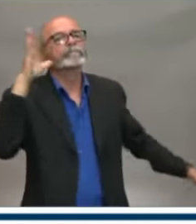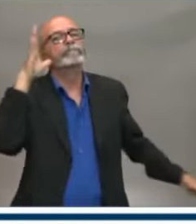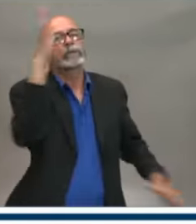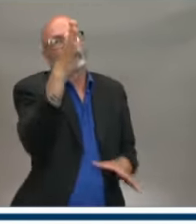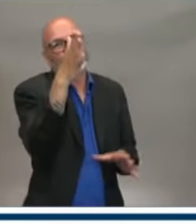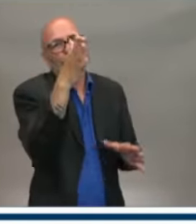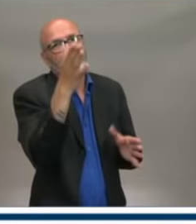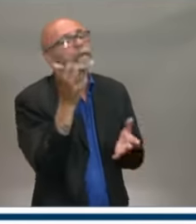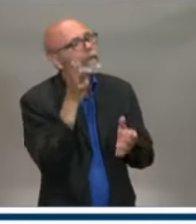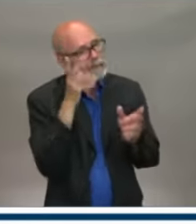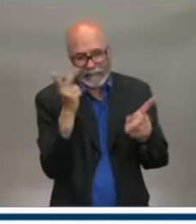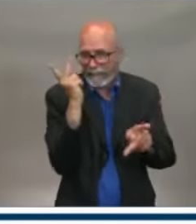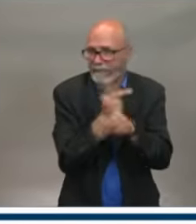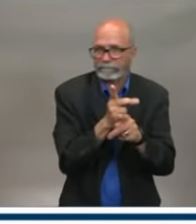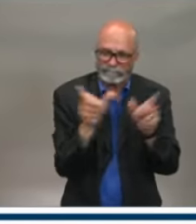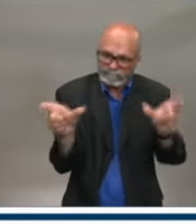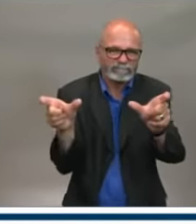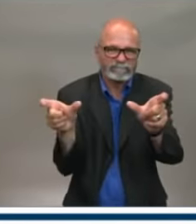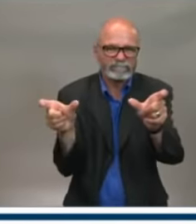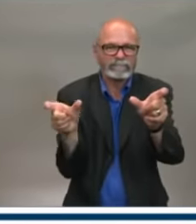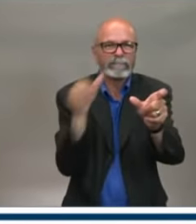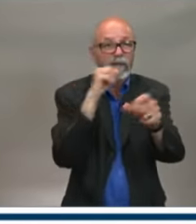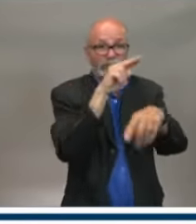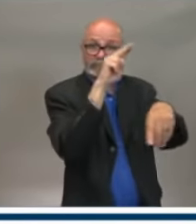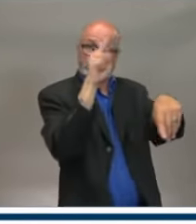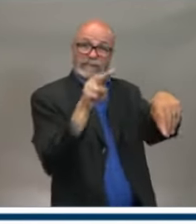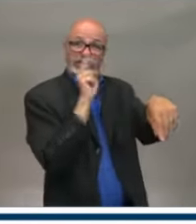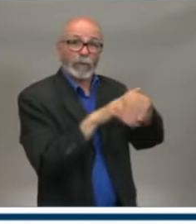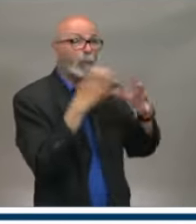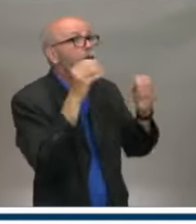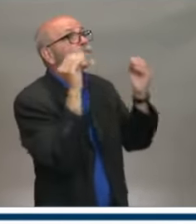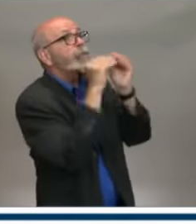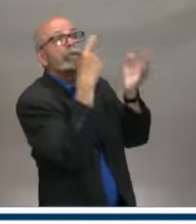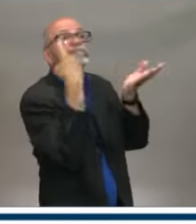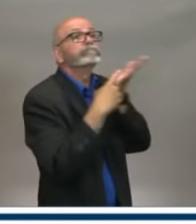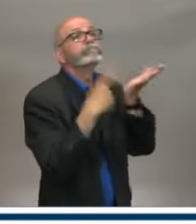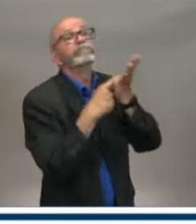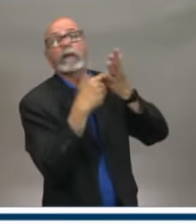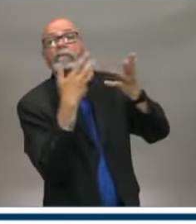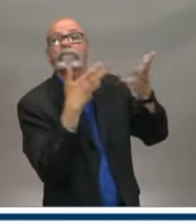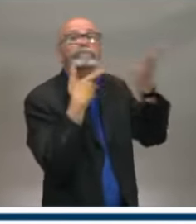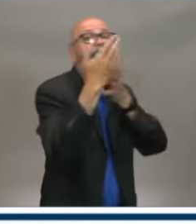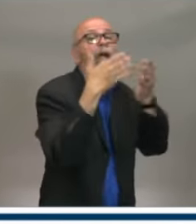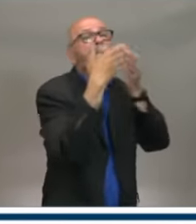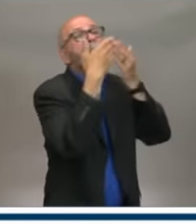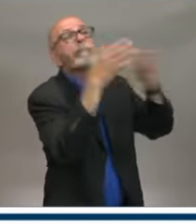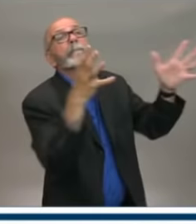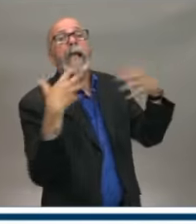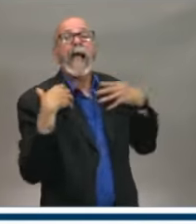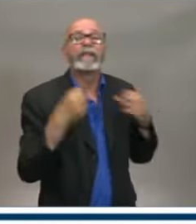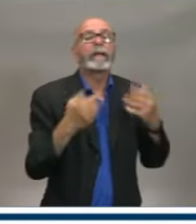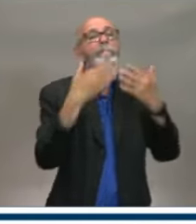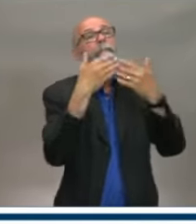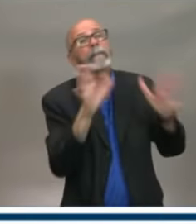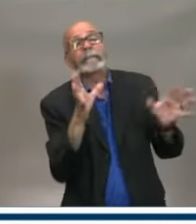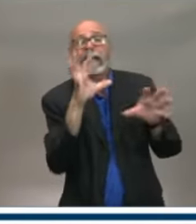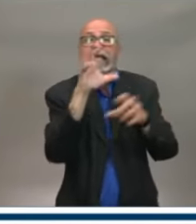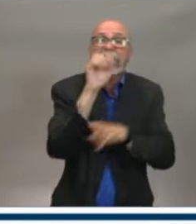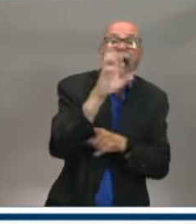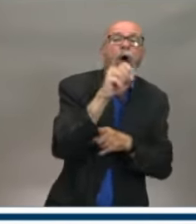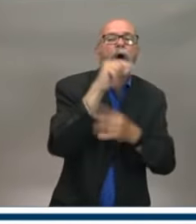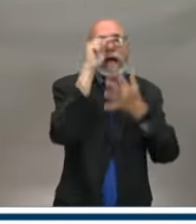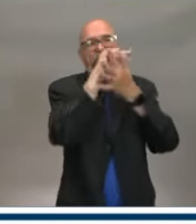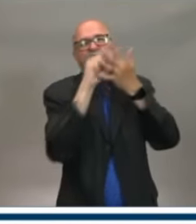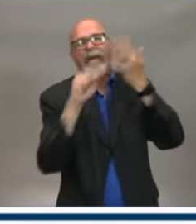But I would certainly welcome a national conversation about health care and long-term care. When the funding of health care